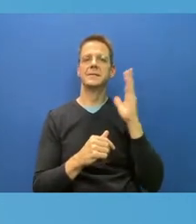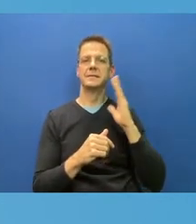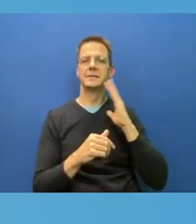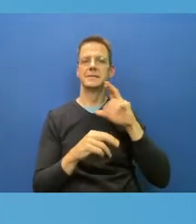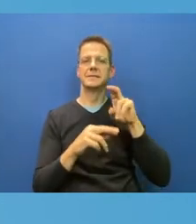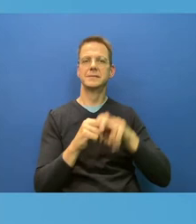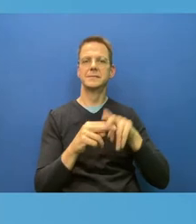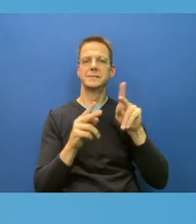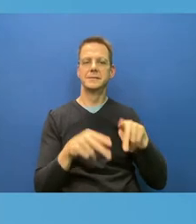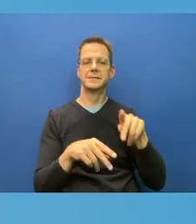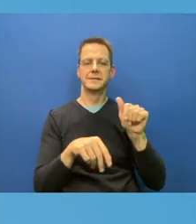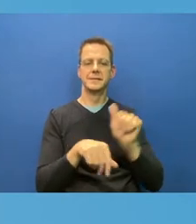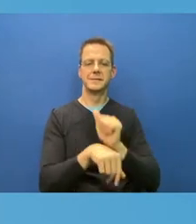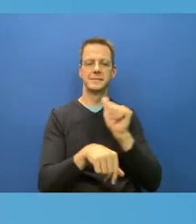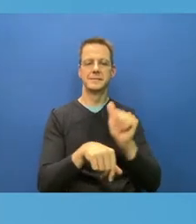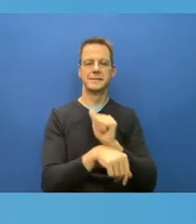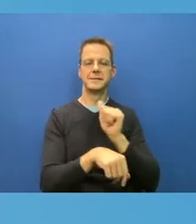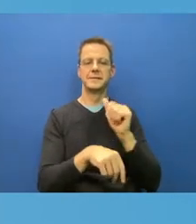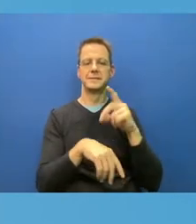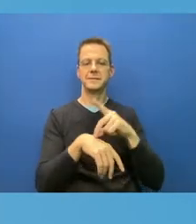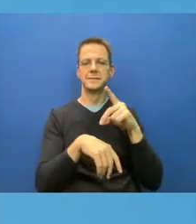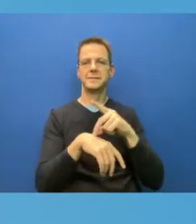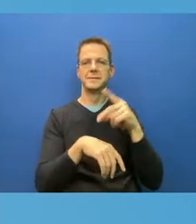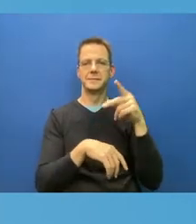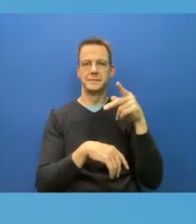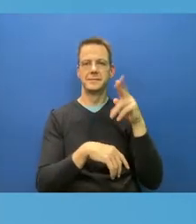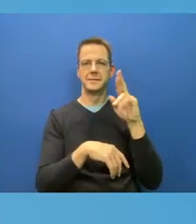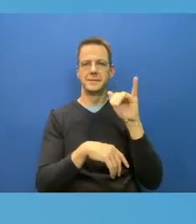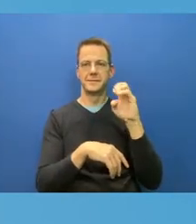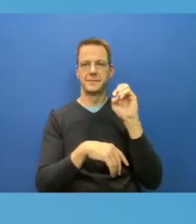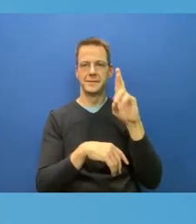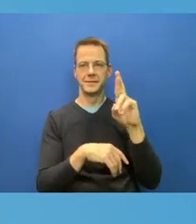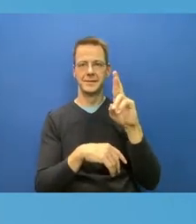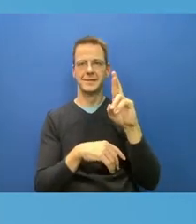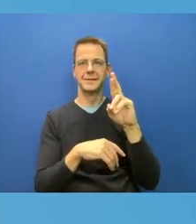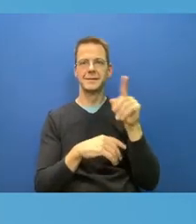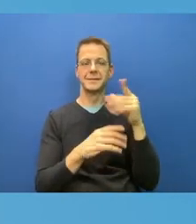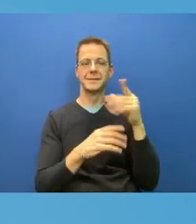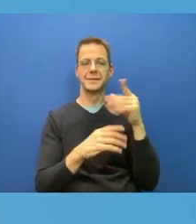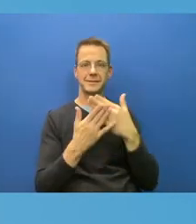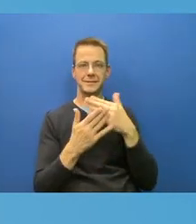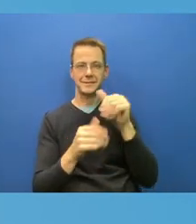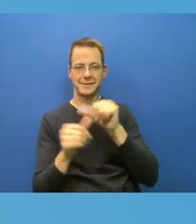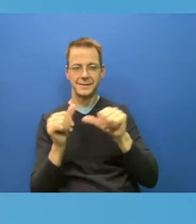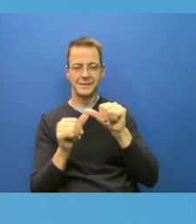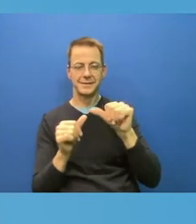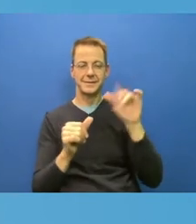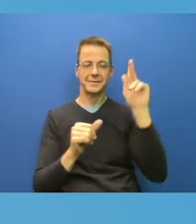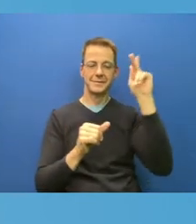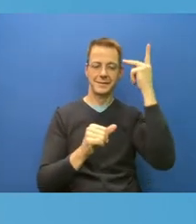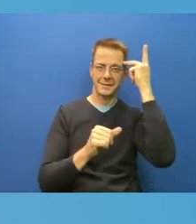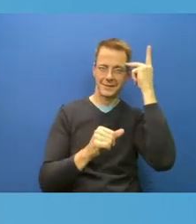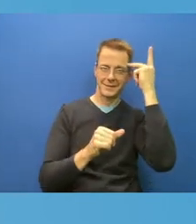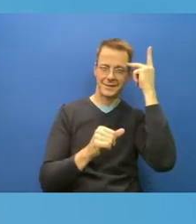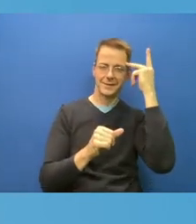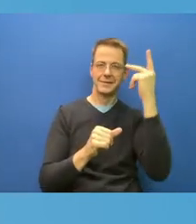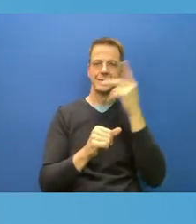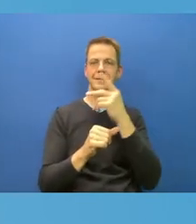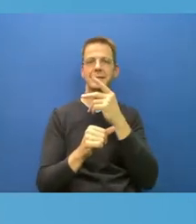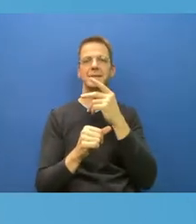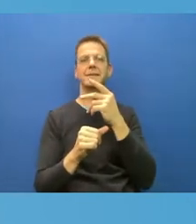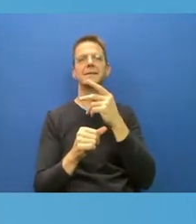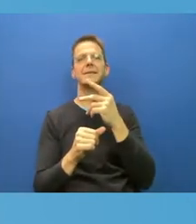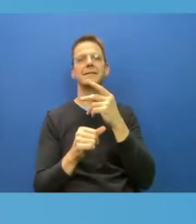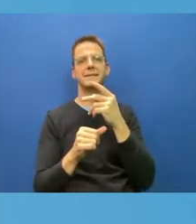Thank you all so very much. This is absolutely fantastic because we have our medical folks here to talk about what we need to